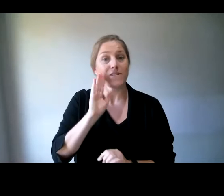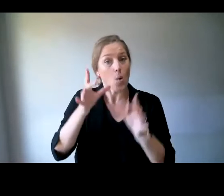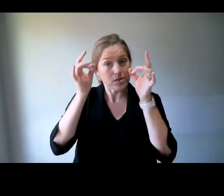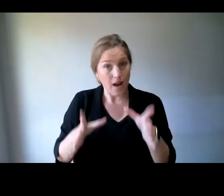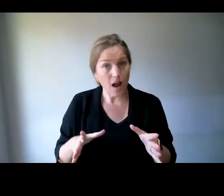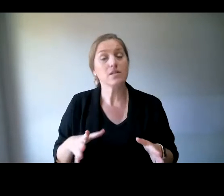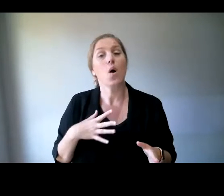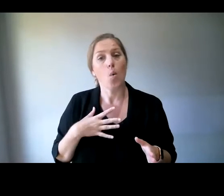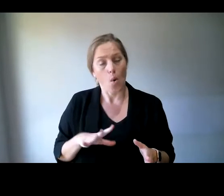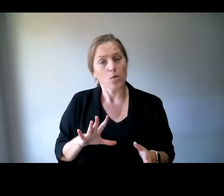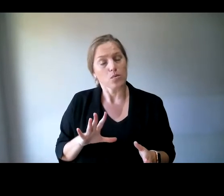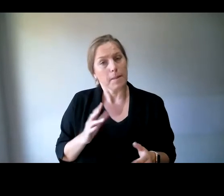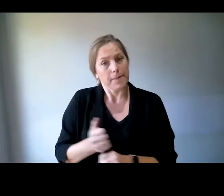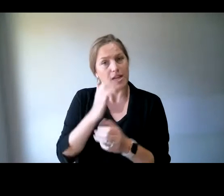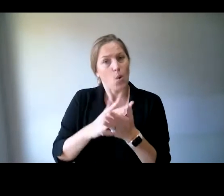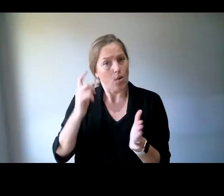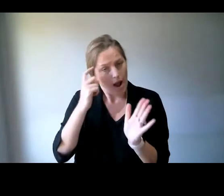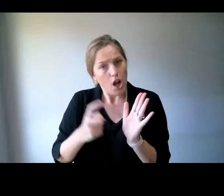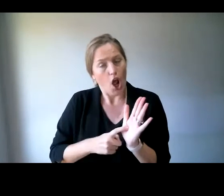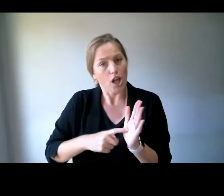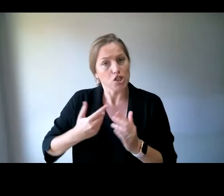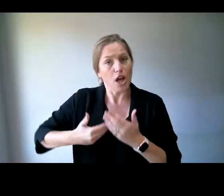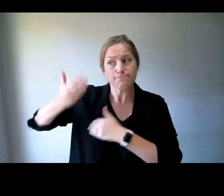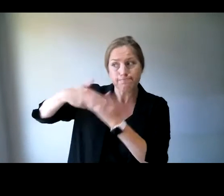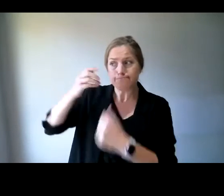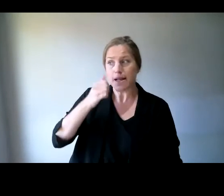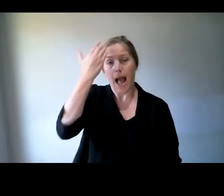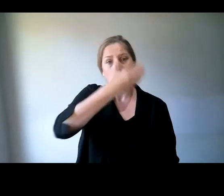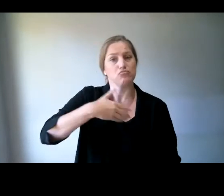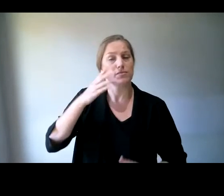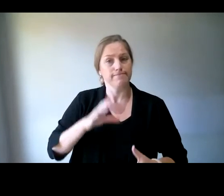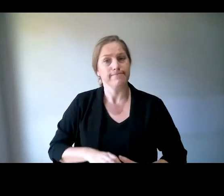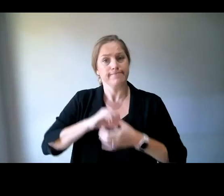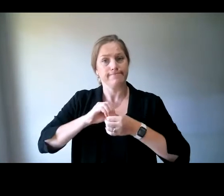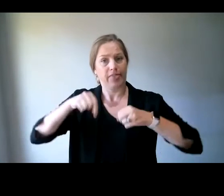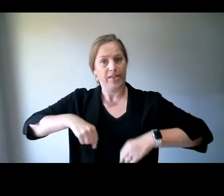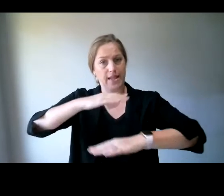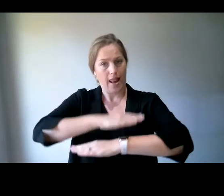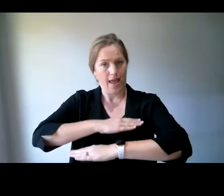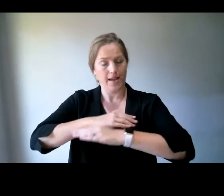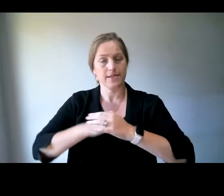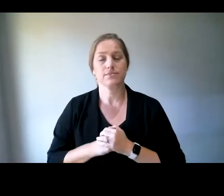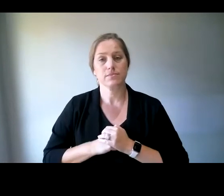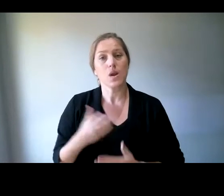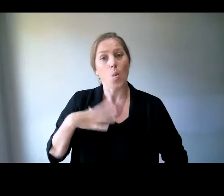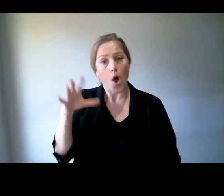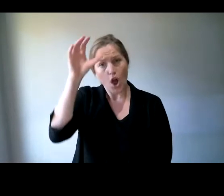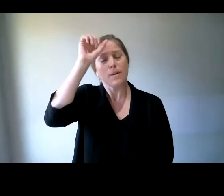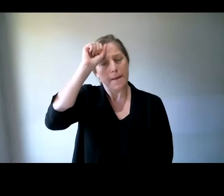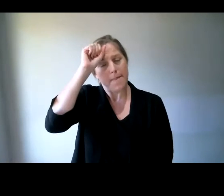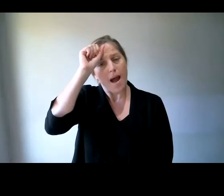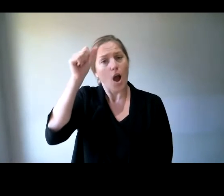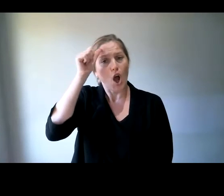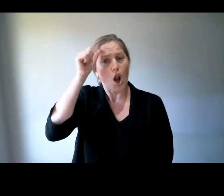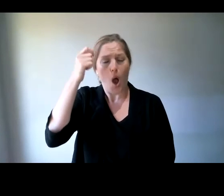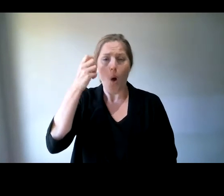And that's acknowledge the traditional custodians of the land we're all joining this meeting from today. And I want us to remember that sovereignty over this